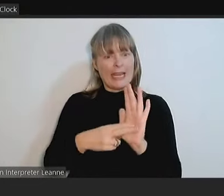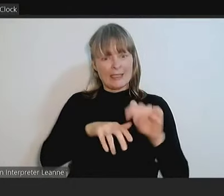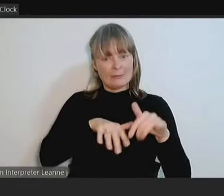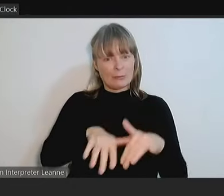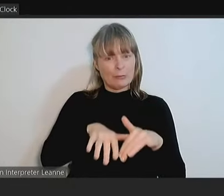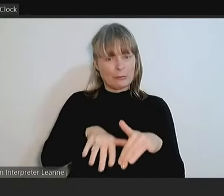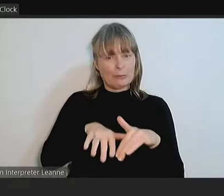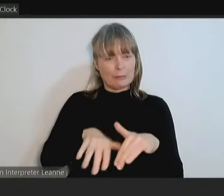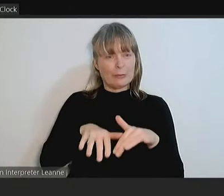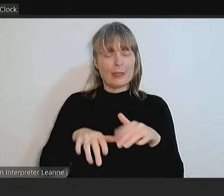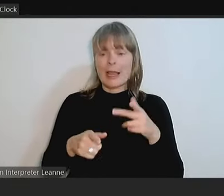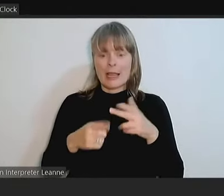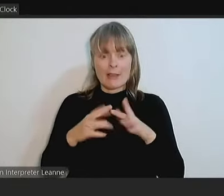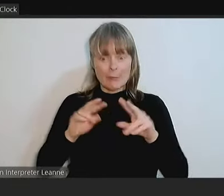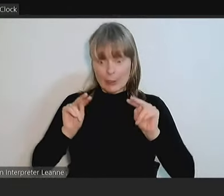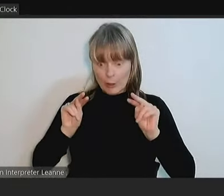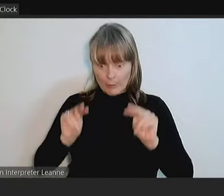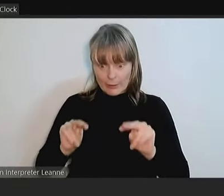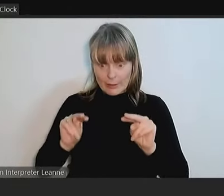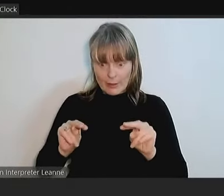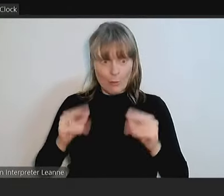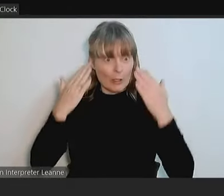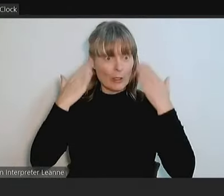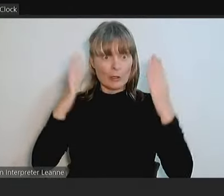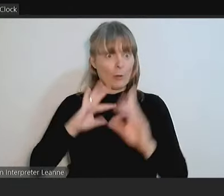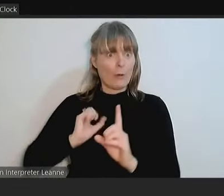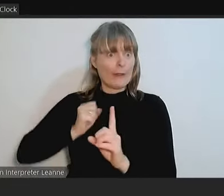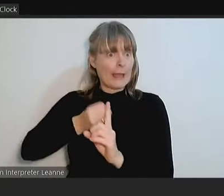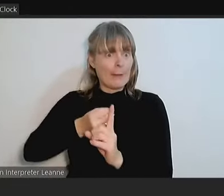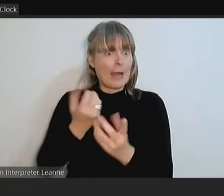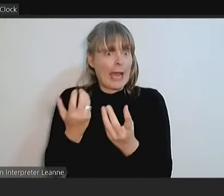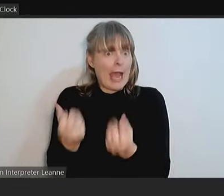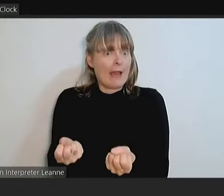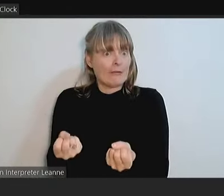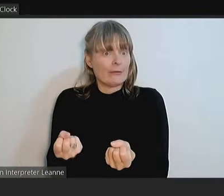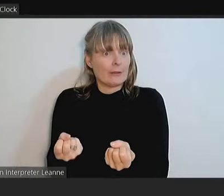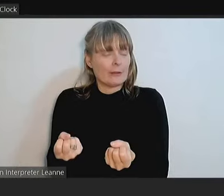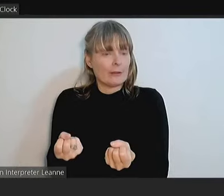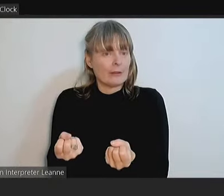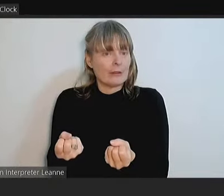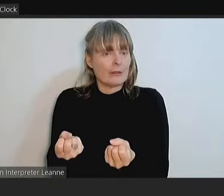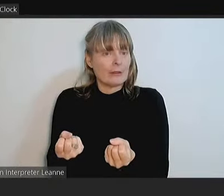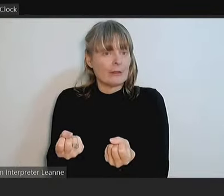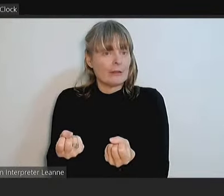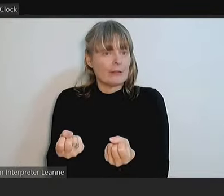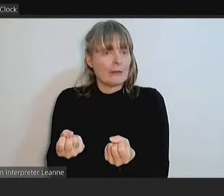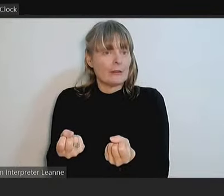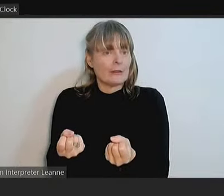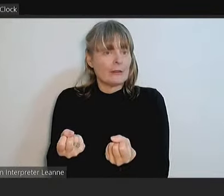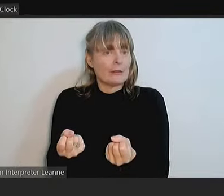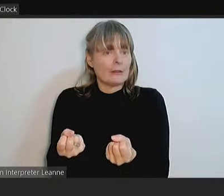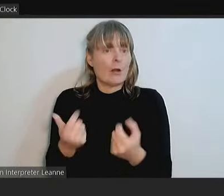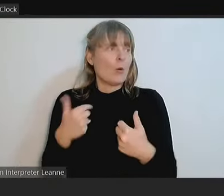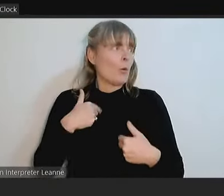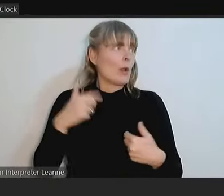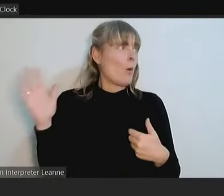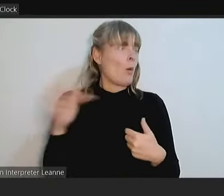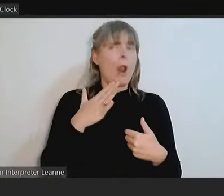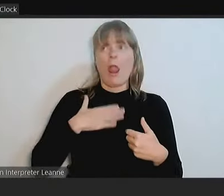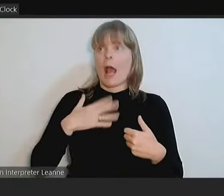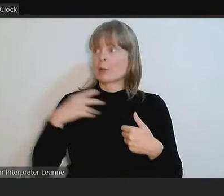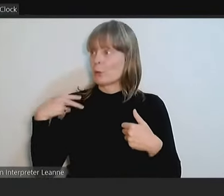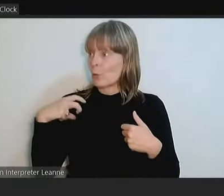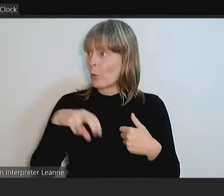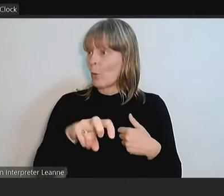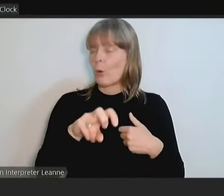them, we don't know what that effect of humanity is. We all like to gravitate towards them. We like to walk along them with our families. We like to walk along them with our